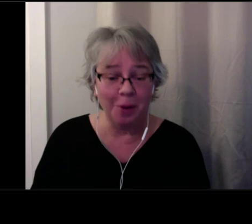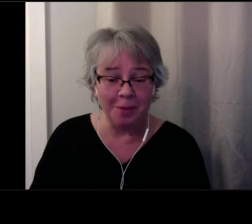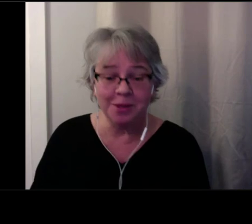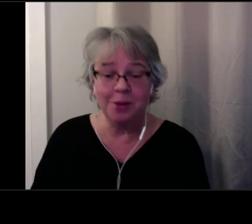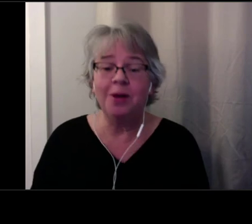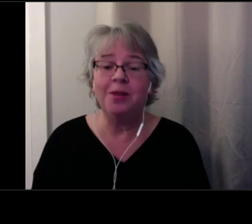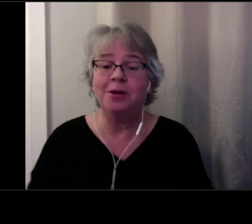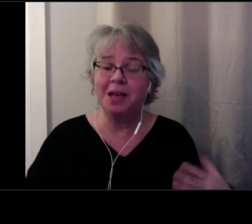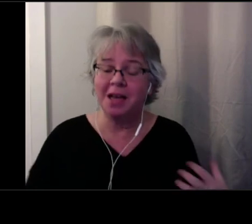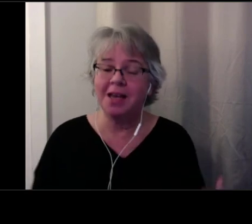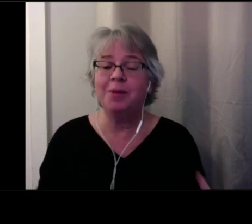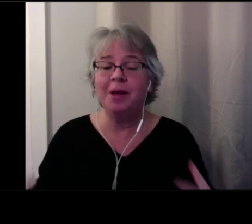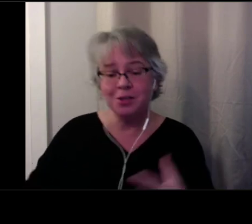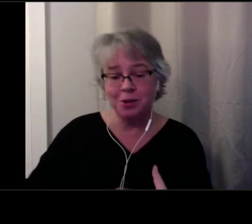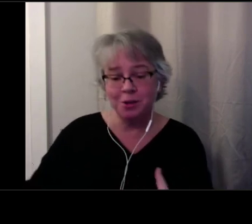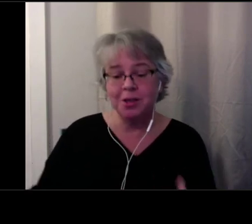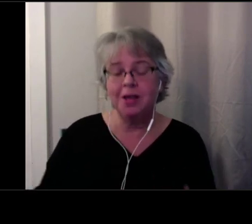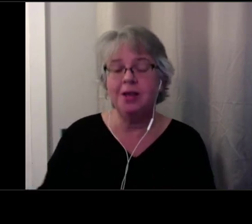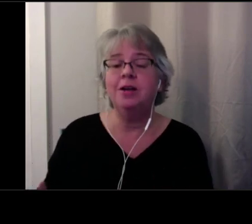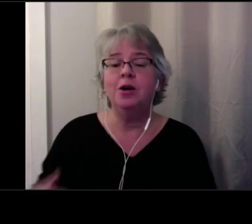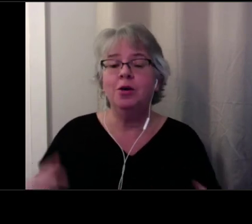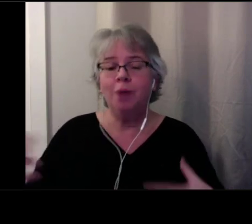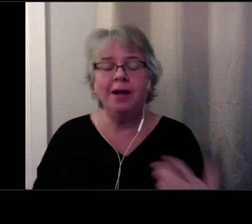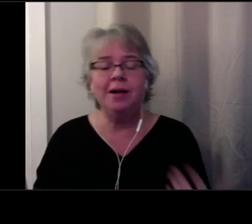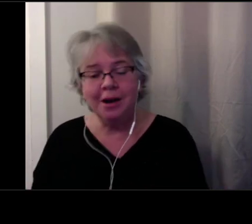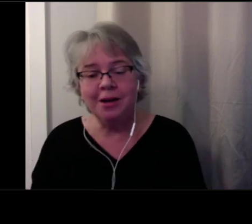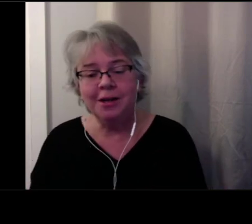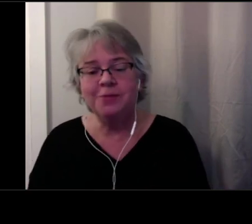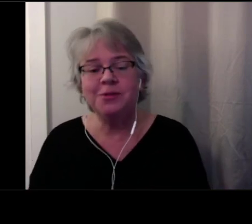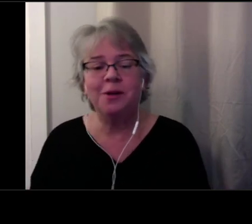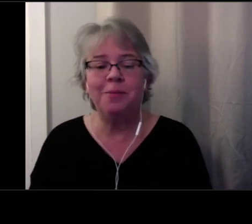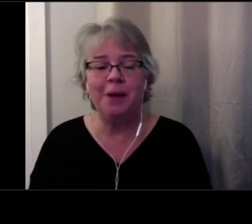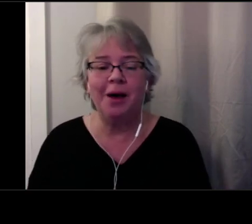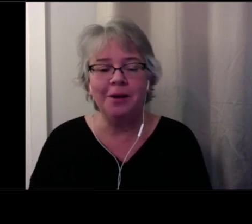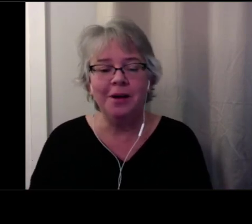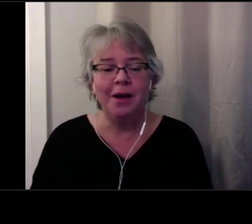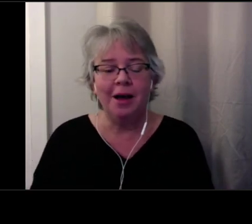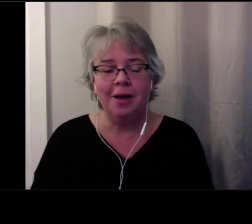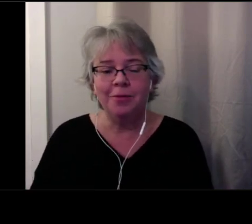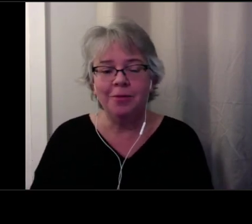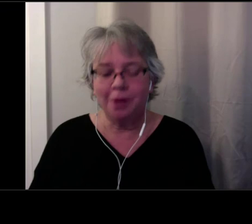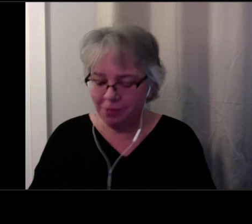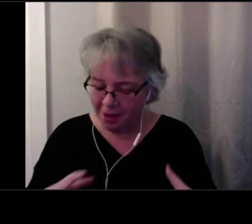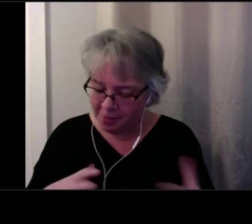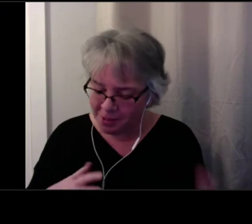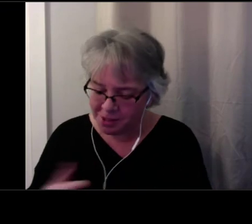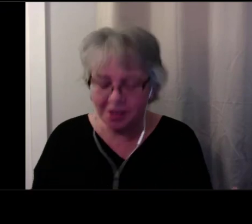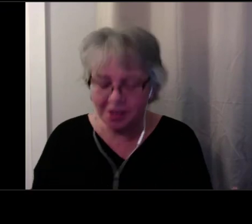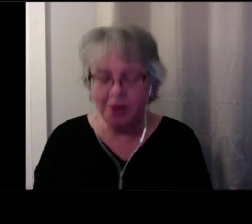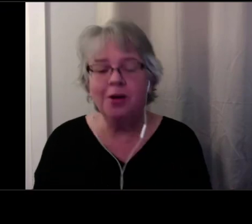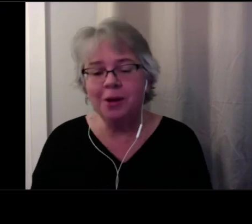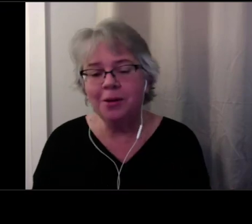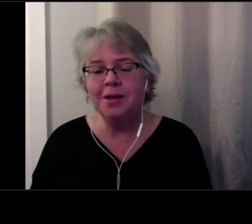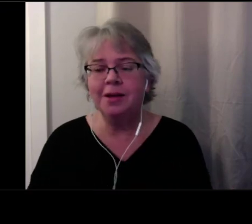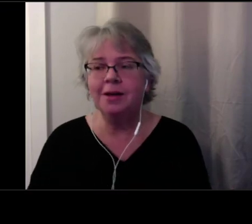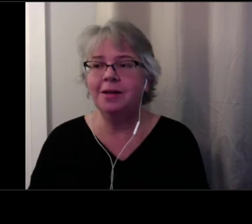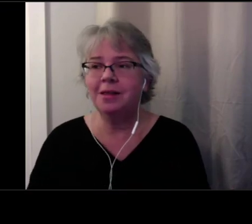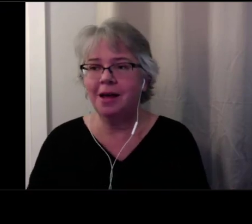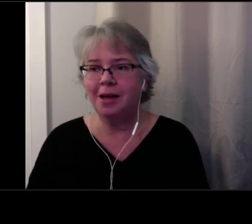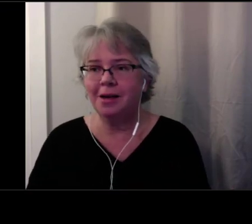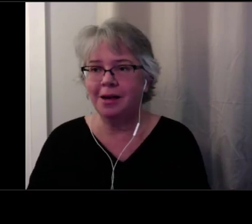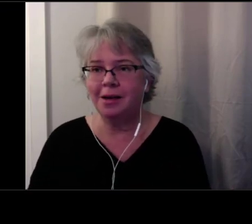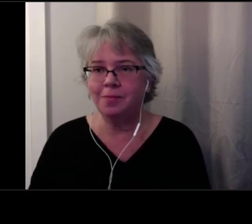a summer program. So where they're taking pictures and writing narratives about, of the images in their community